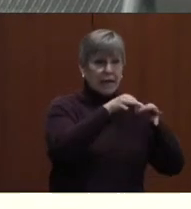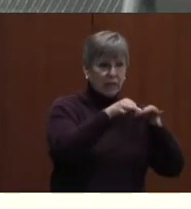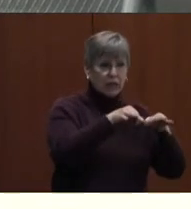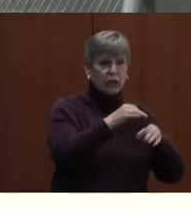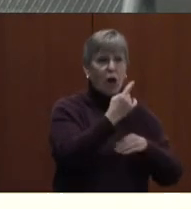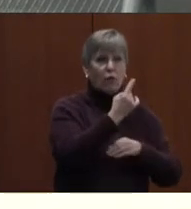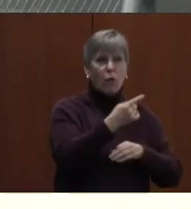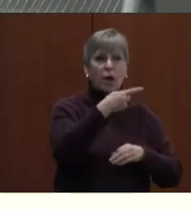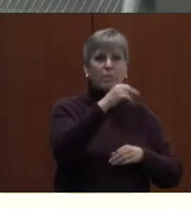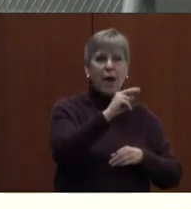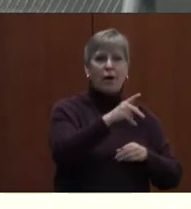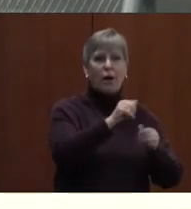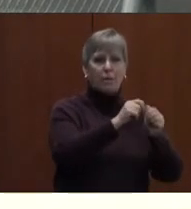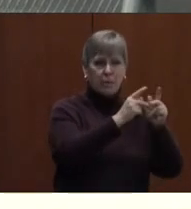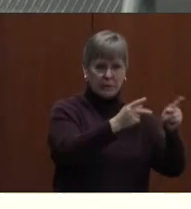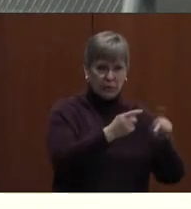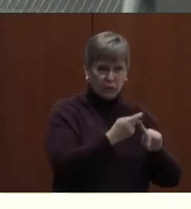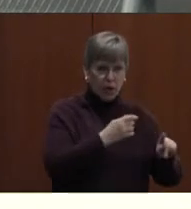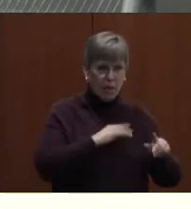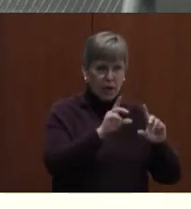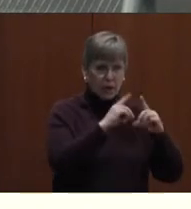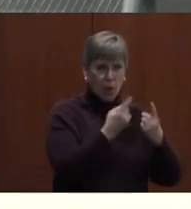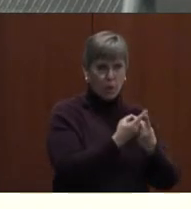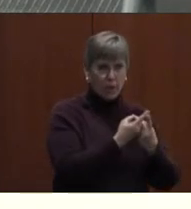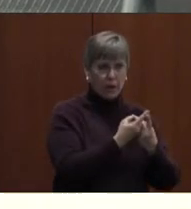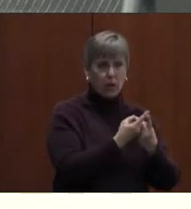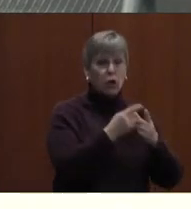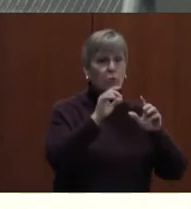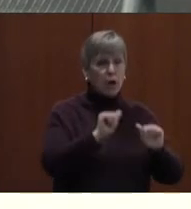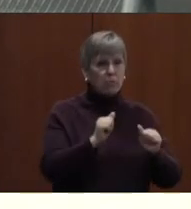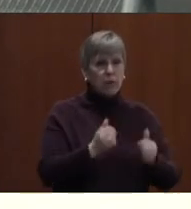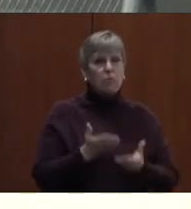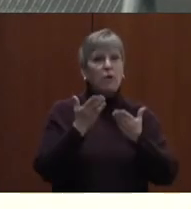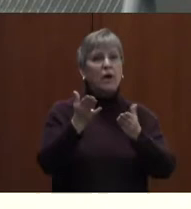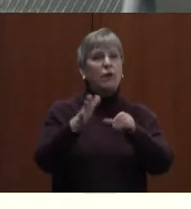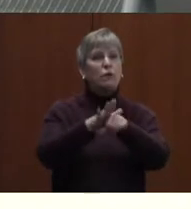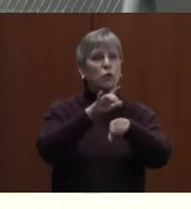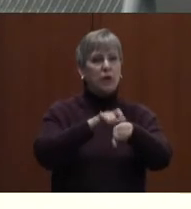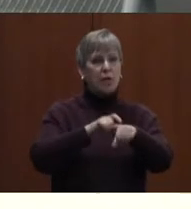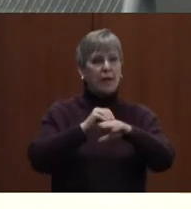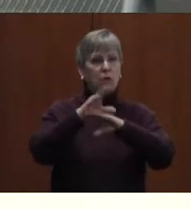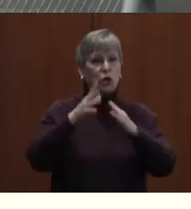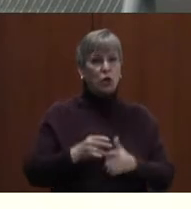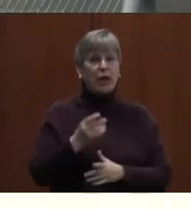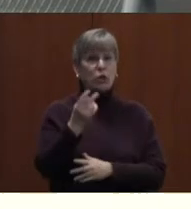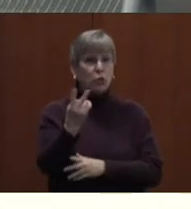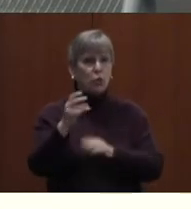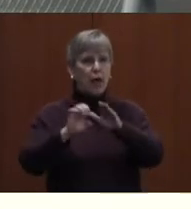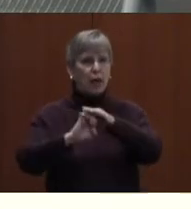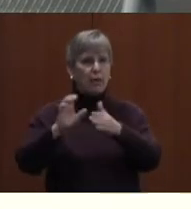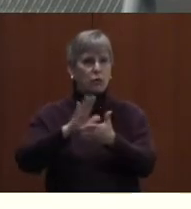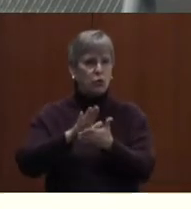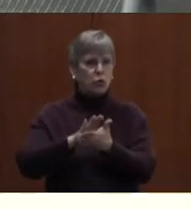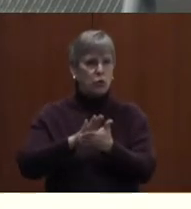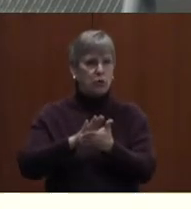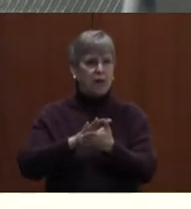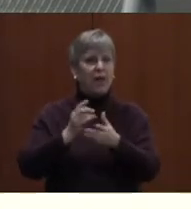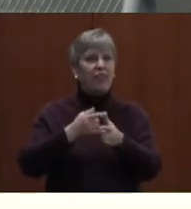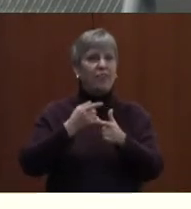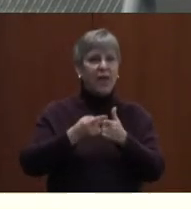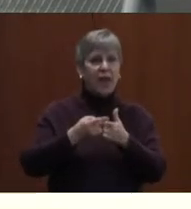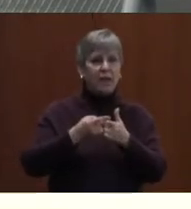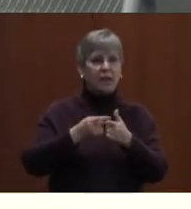para position from my department would potentially provide a full-time counselor at two of those elementary schools, and then